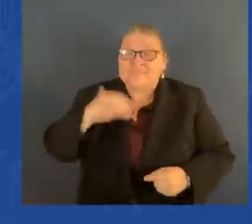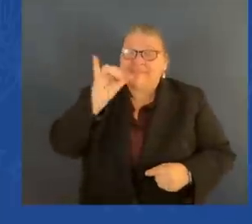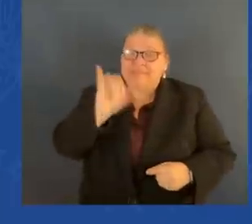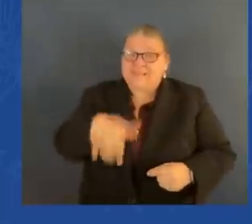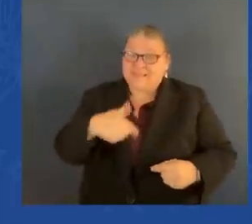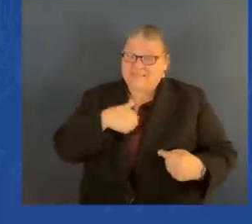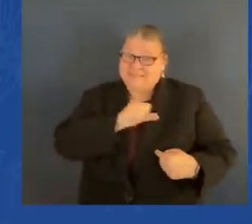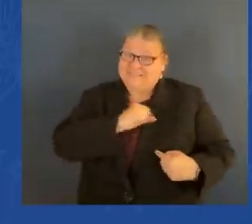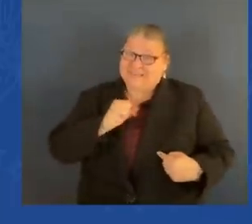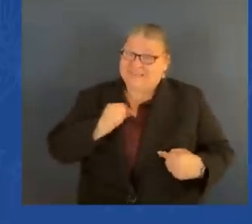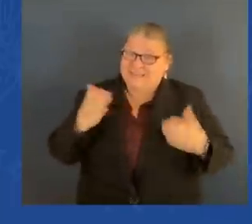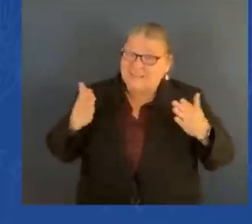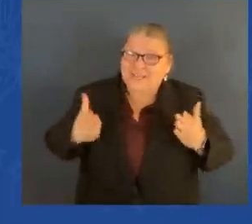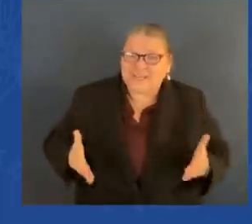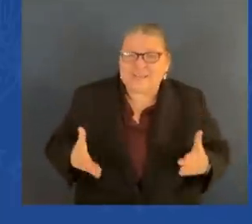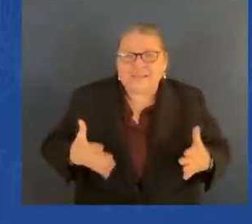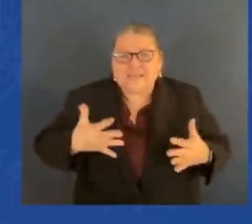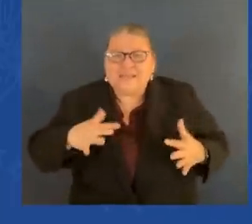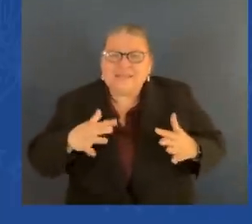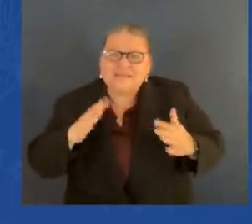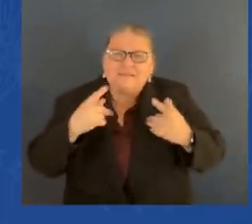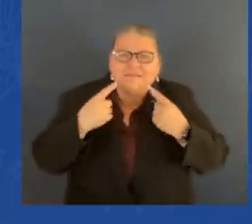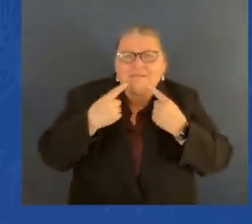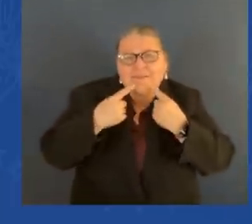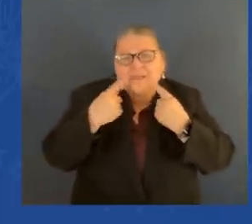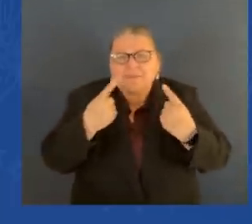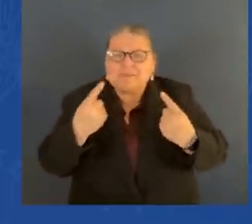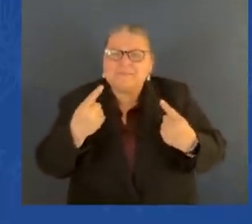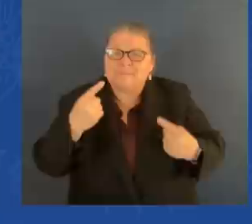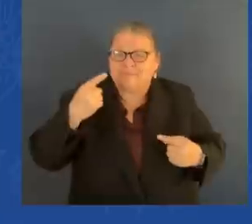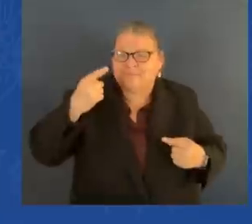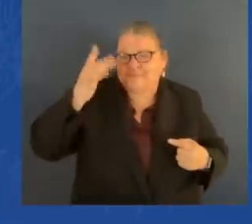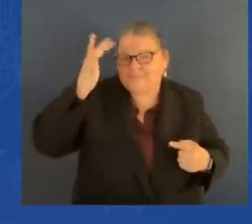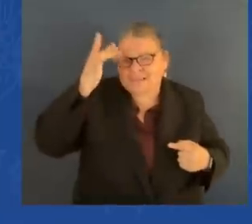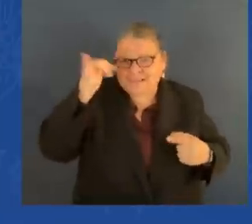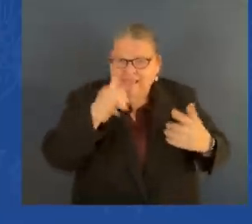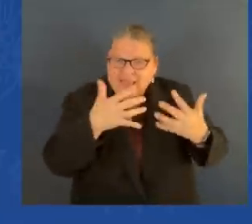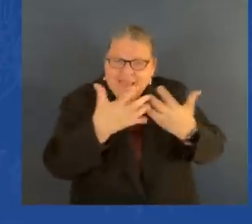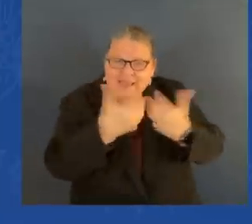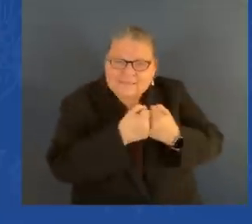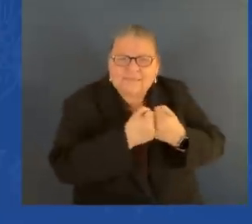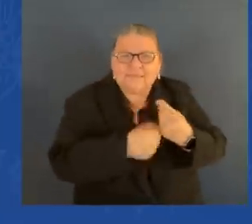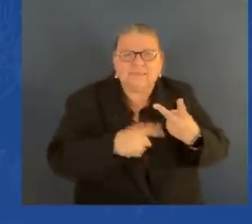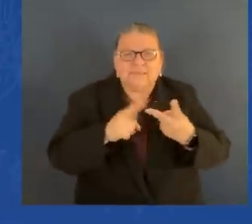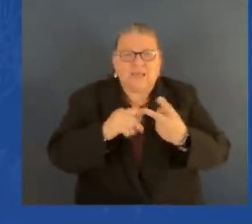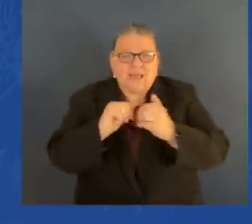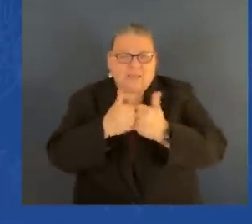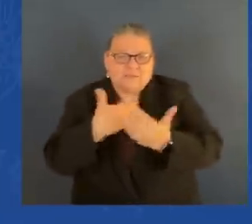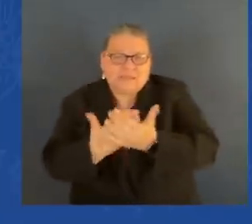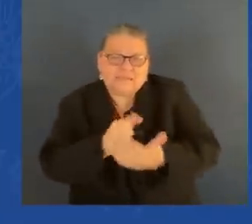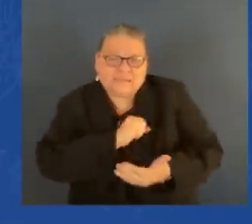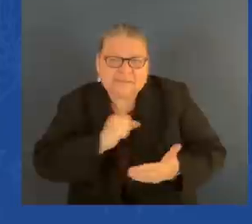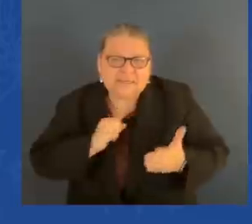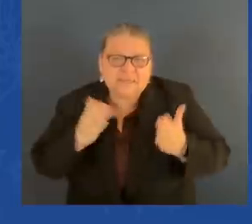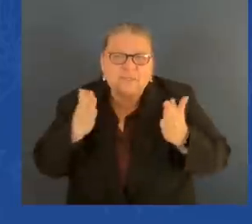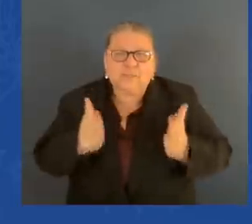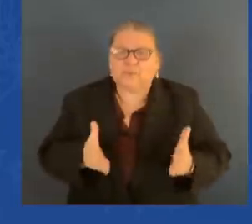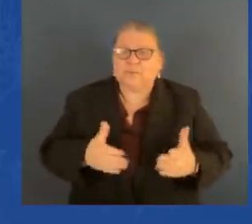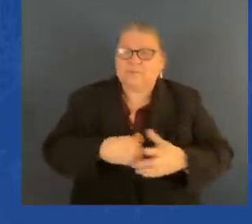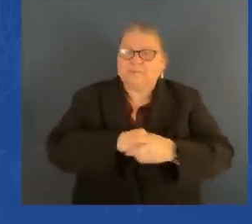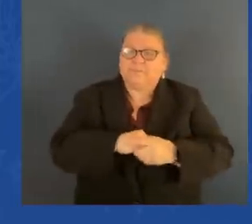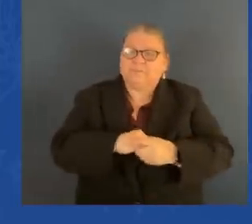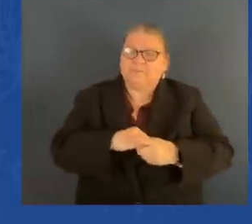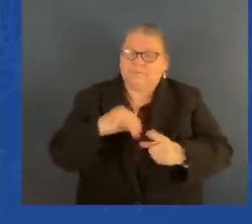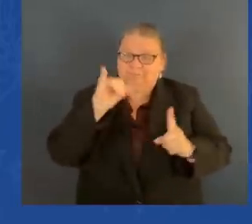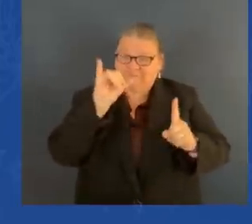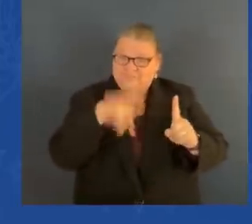the accident and inheriting two beautiful young boys wasn't easy. And